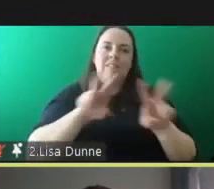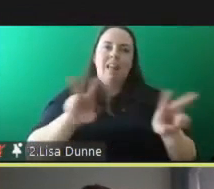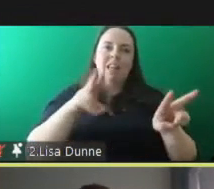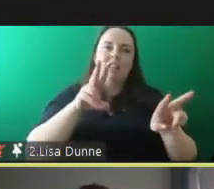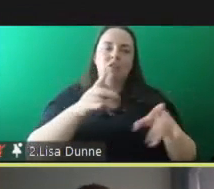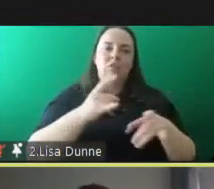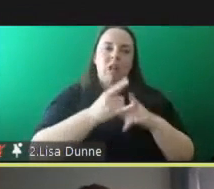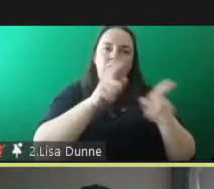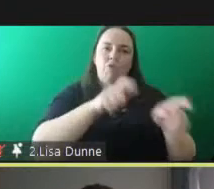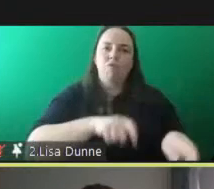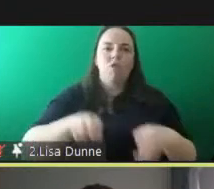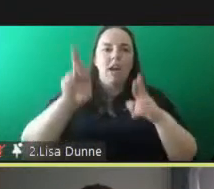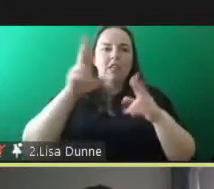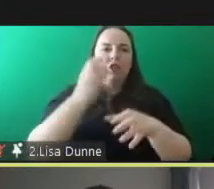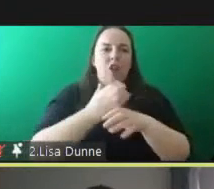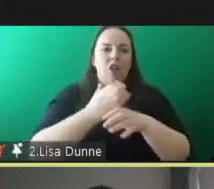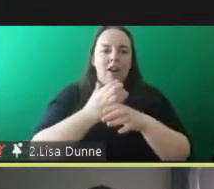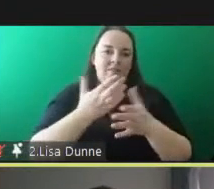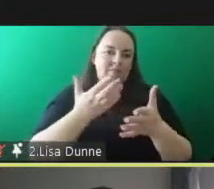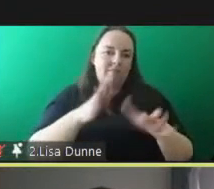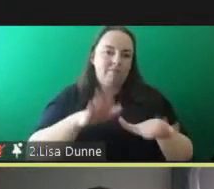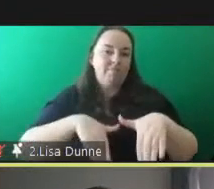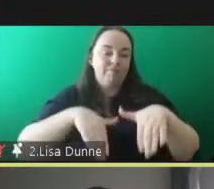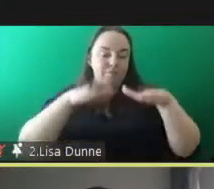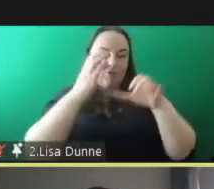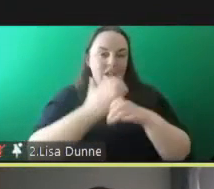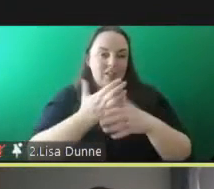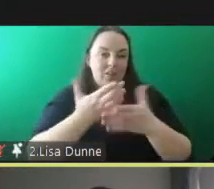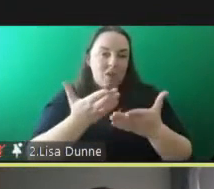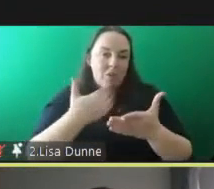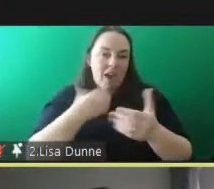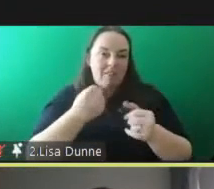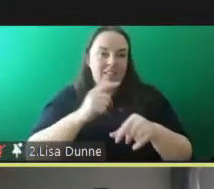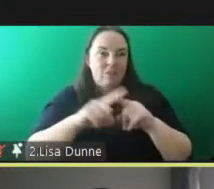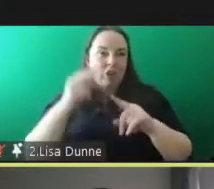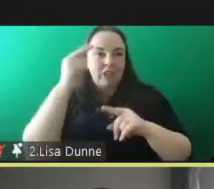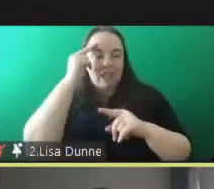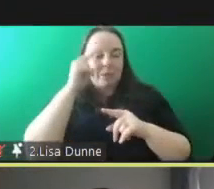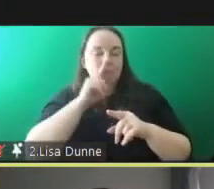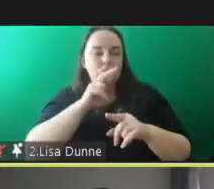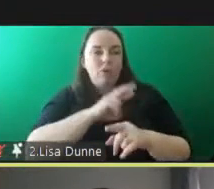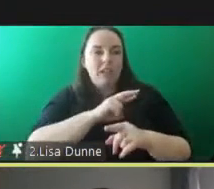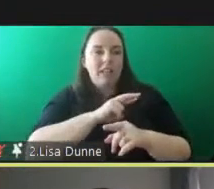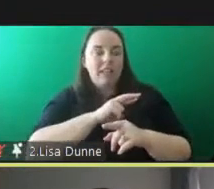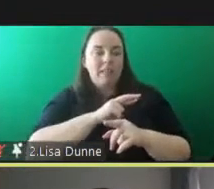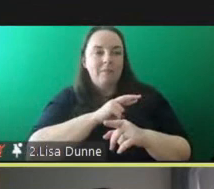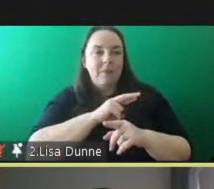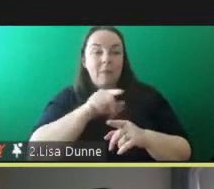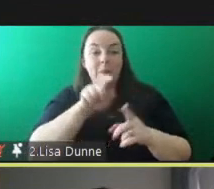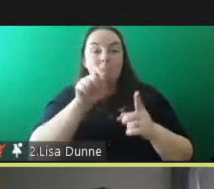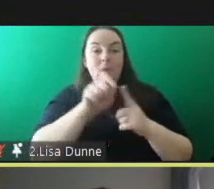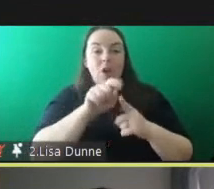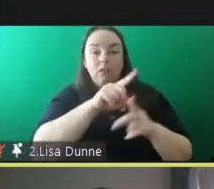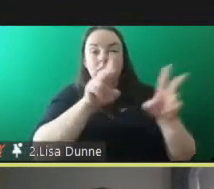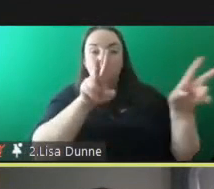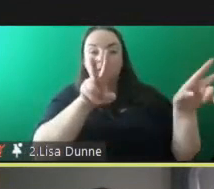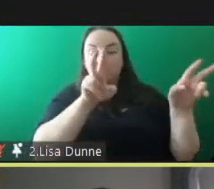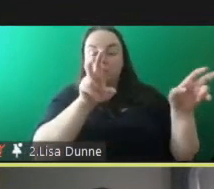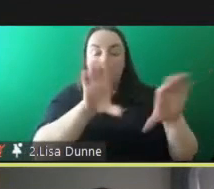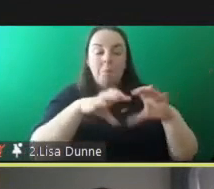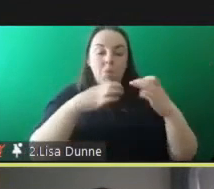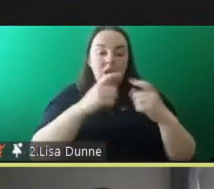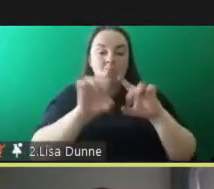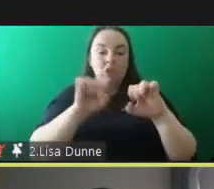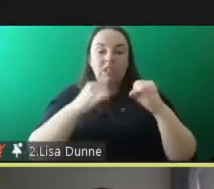i've heard this before and would have a different understanding um but i suppose essentially the point been that communities and society as a